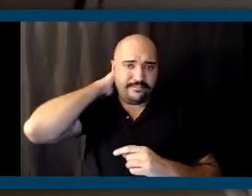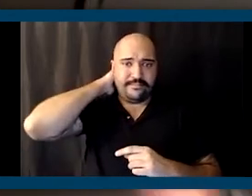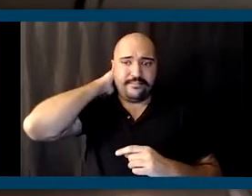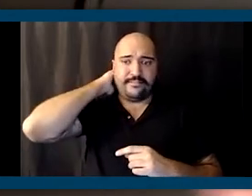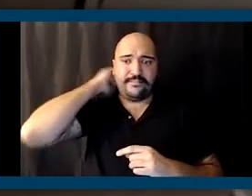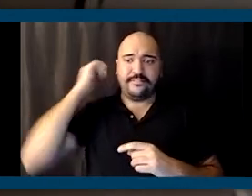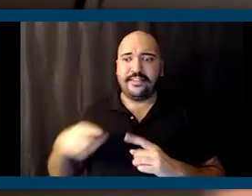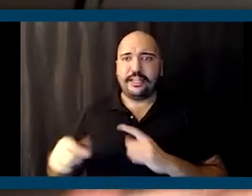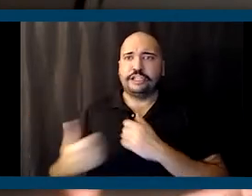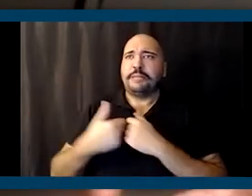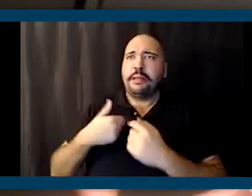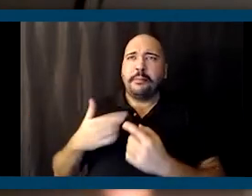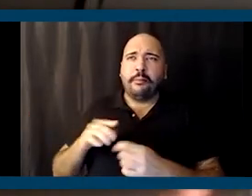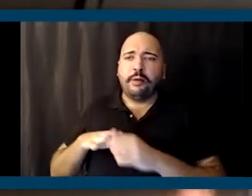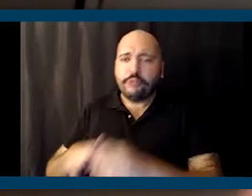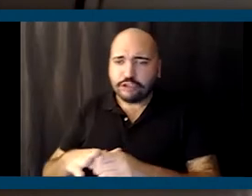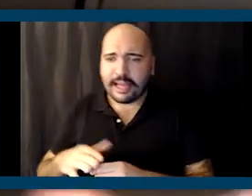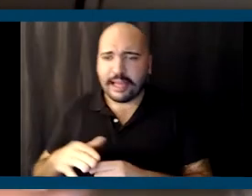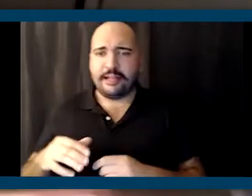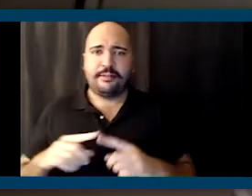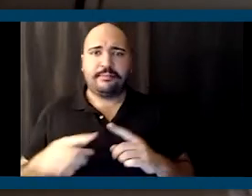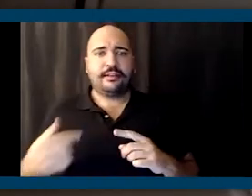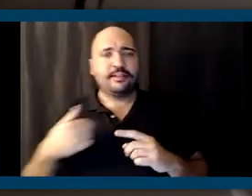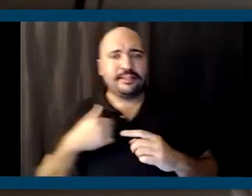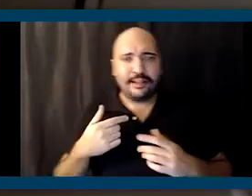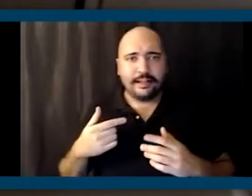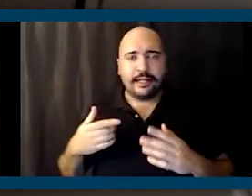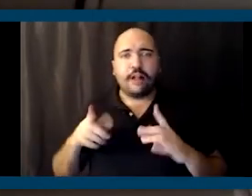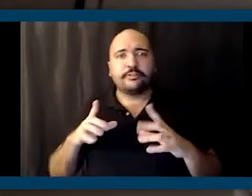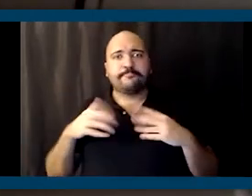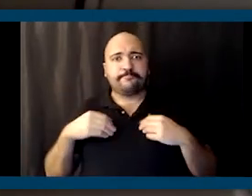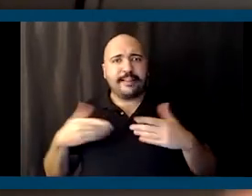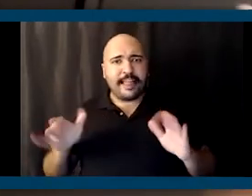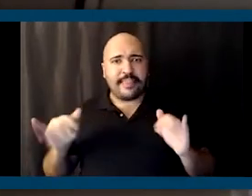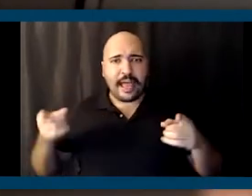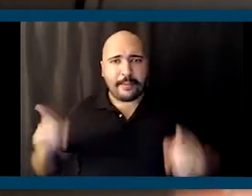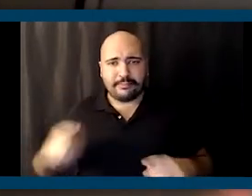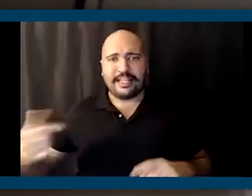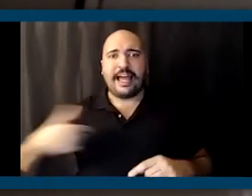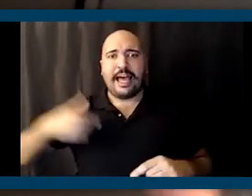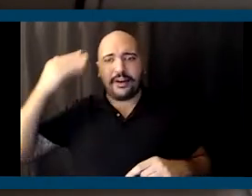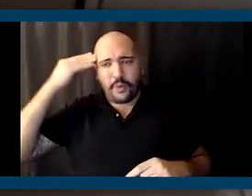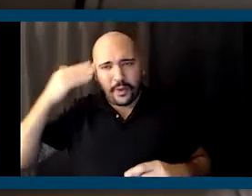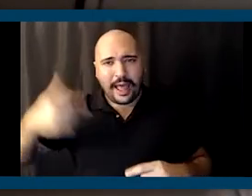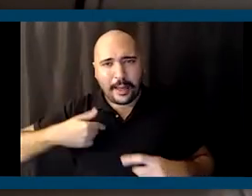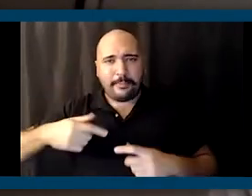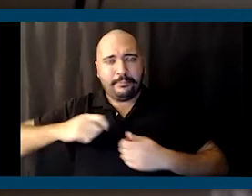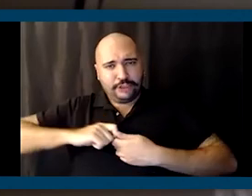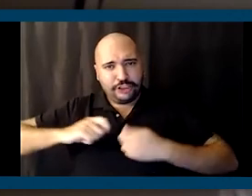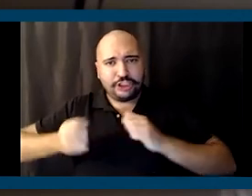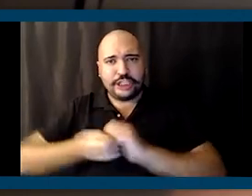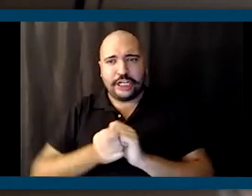I may push back, but I also allow it to happen because I know that I'm being changed, I'm being transformed.